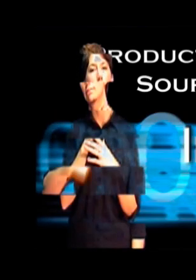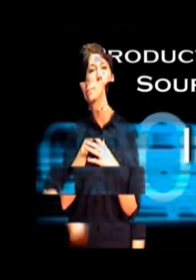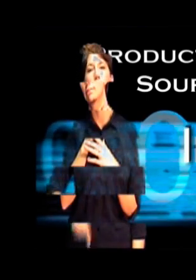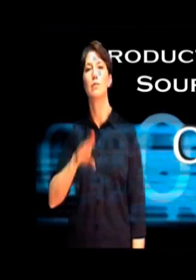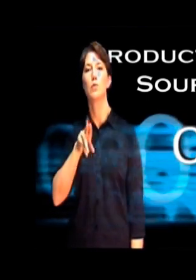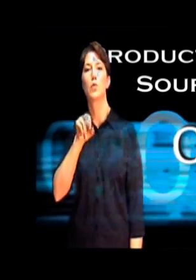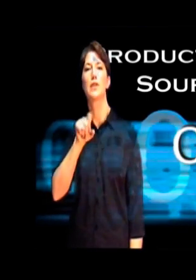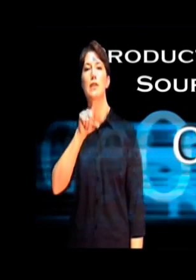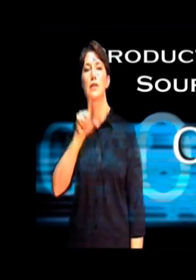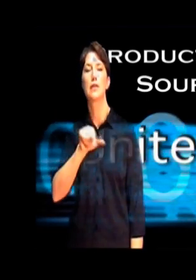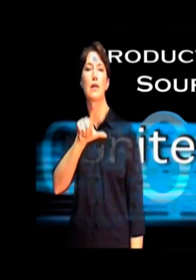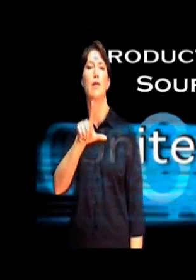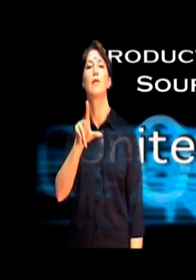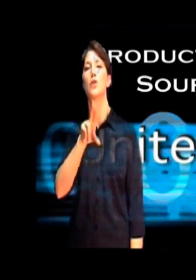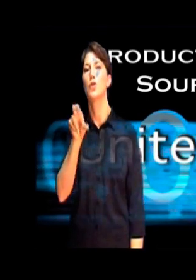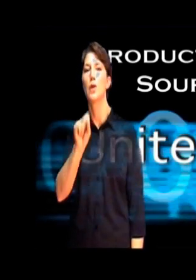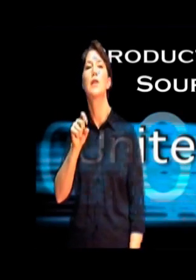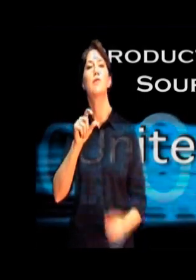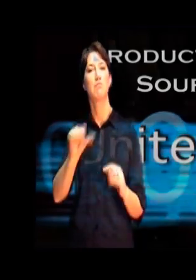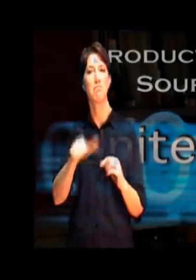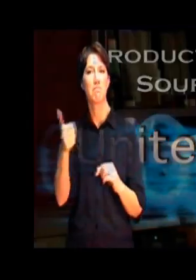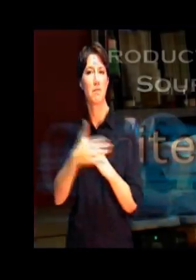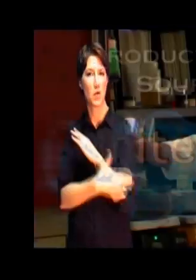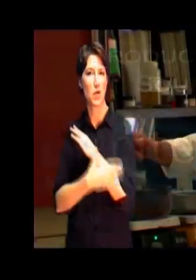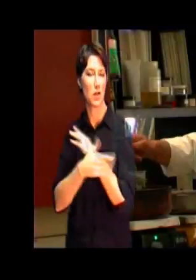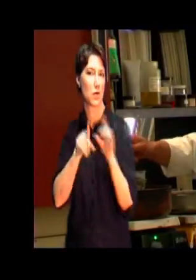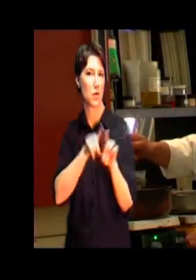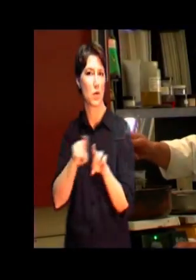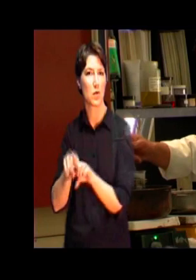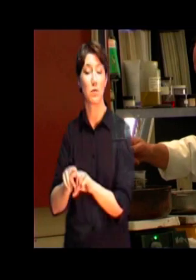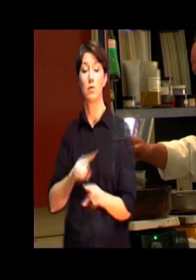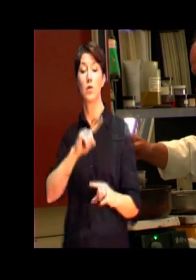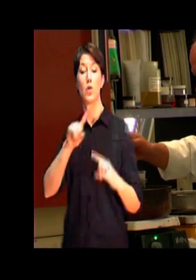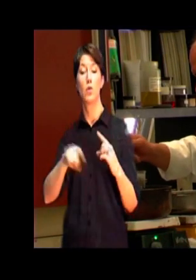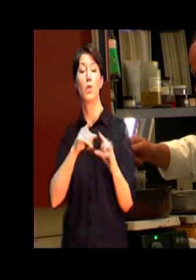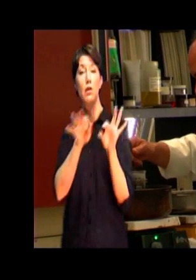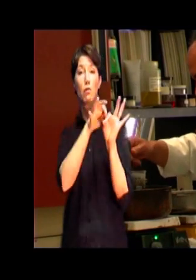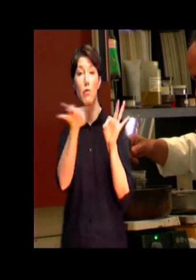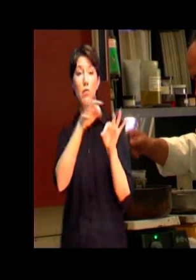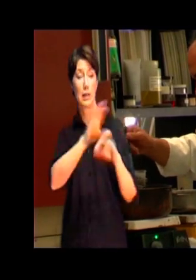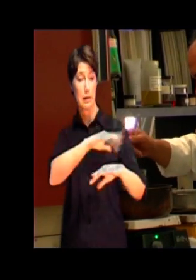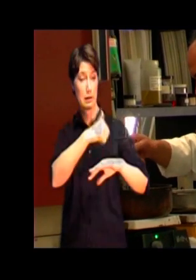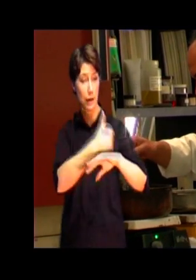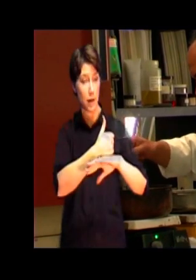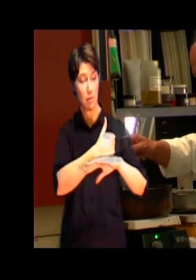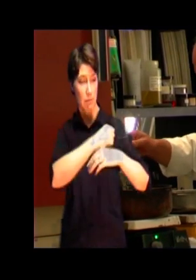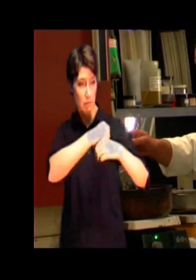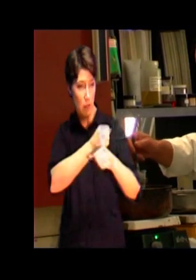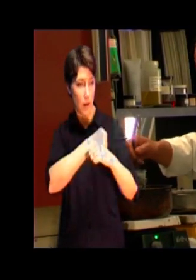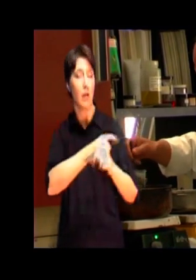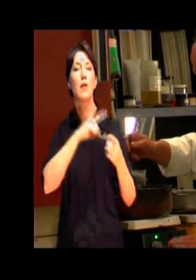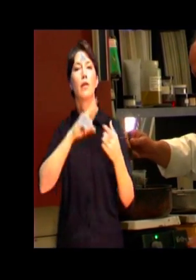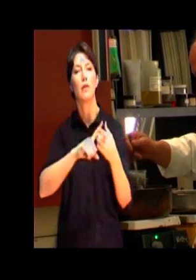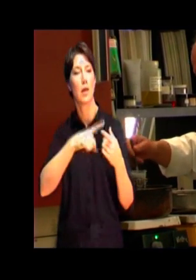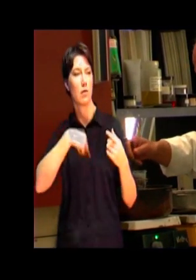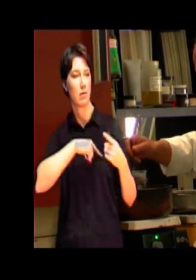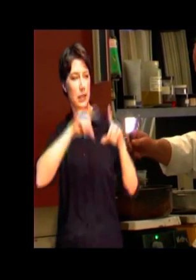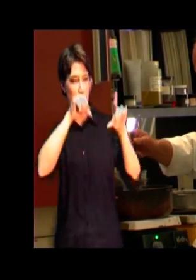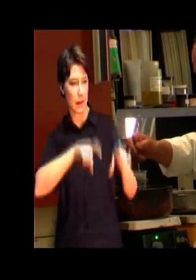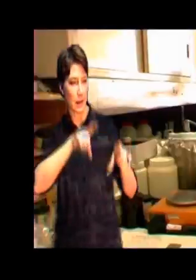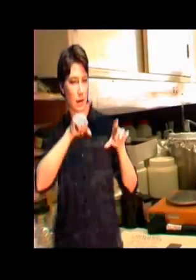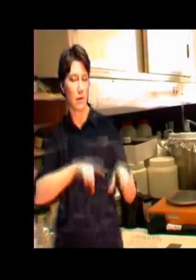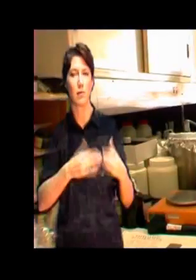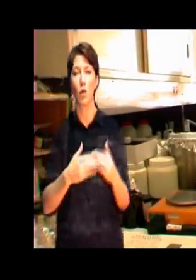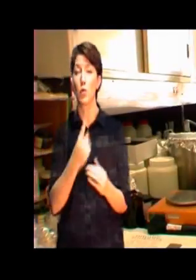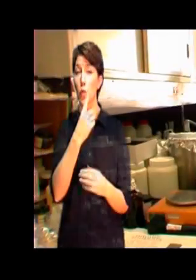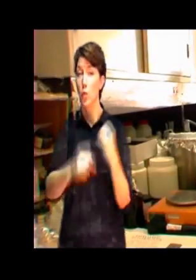China and the United States. Once a formula is created, it undergoes product integrity and performance testing which